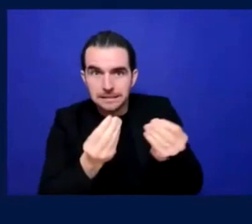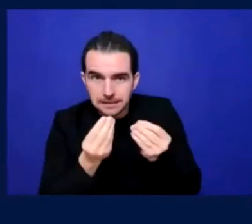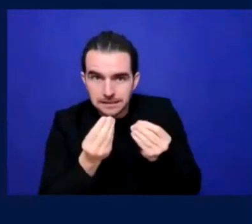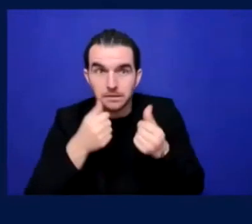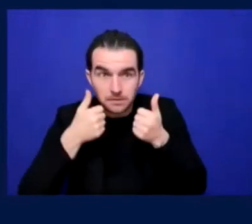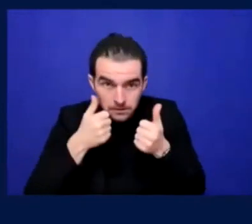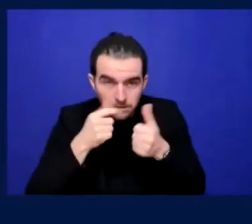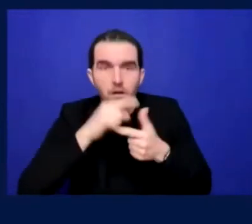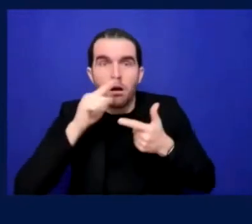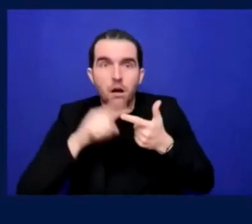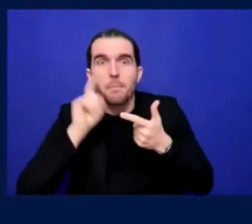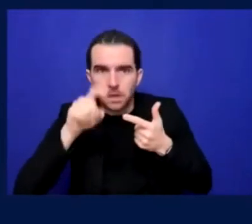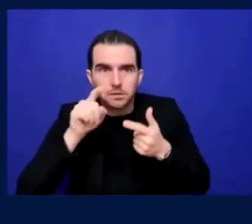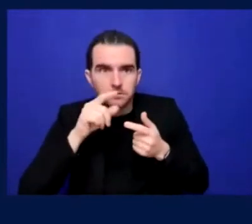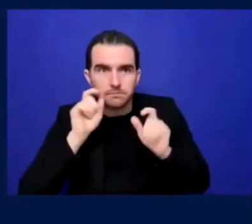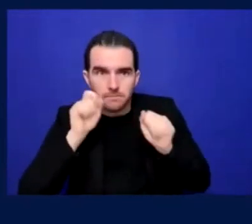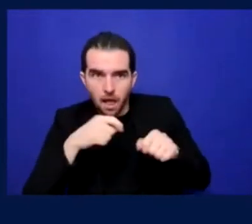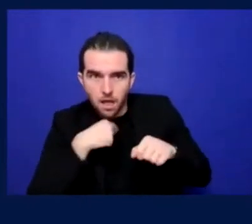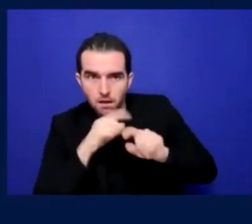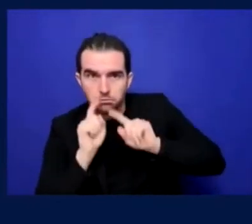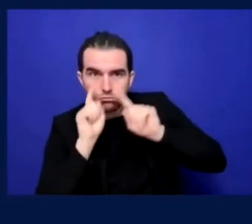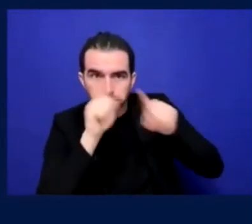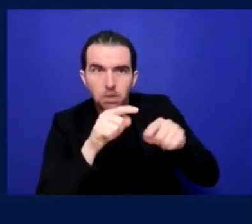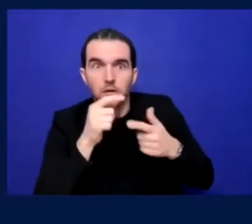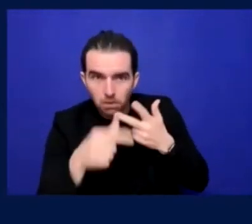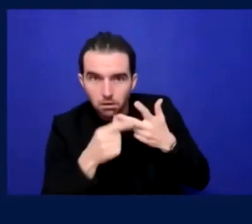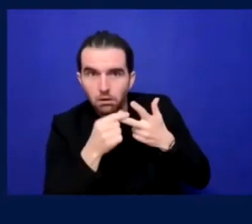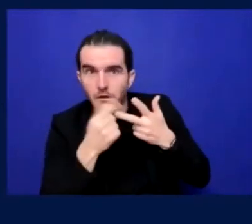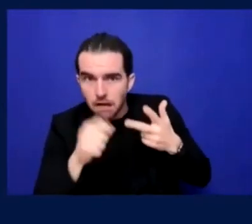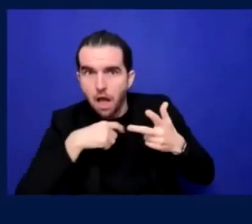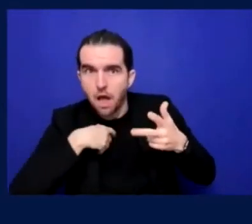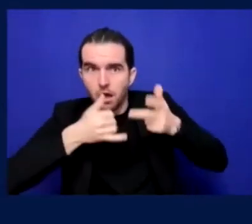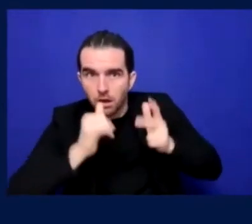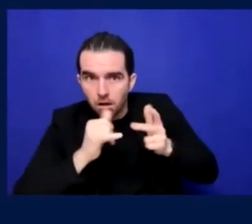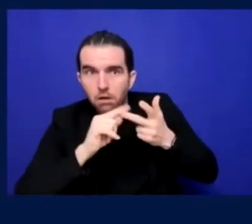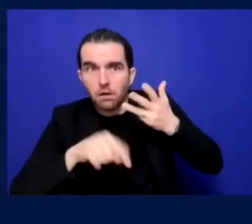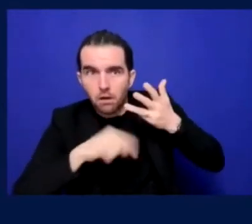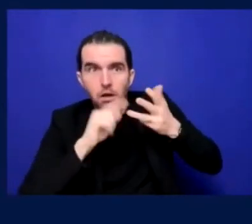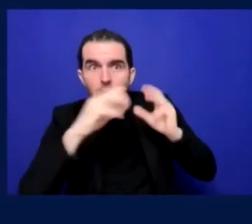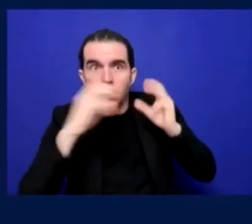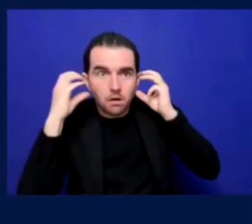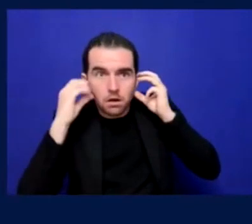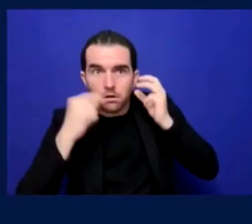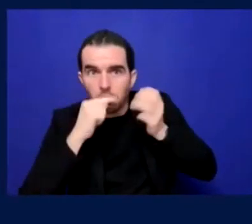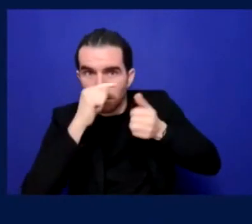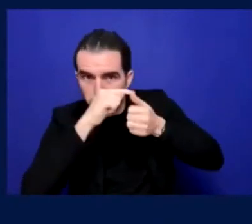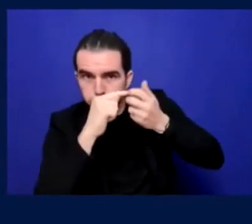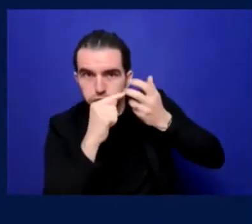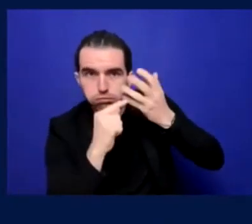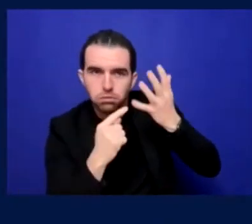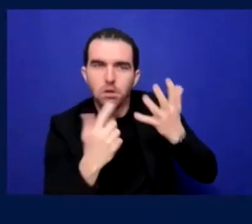you that you wouldn't attend an away game because of those access, accessibility issues?